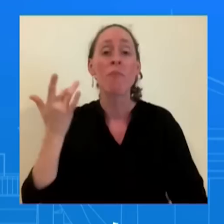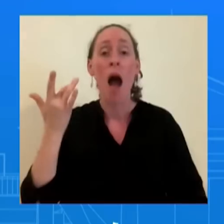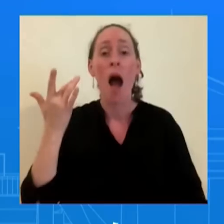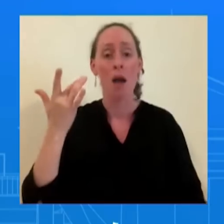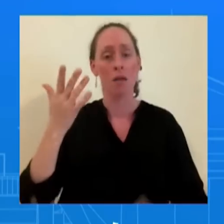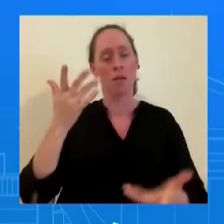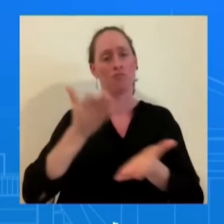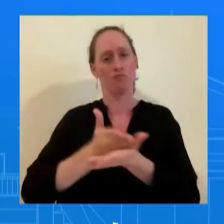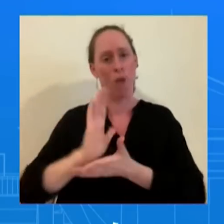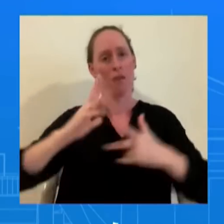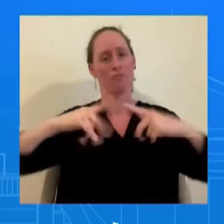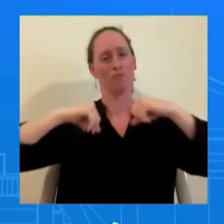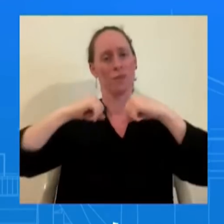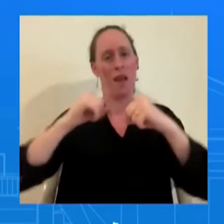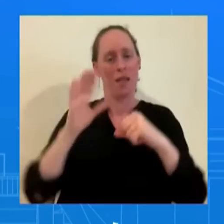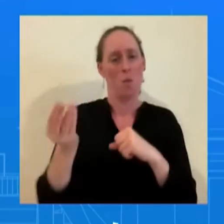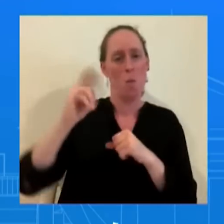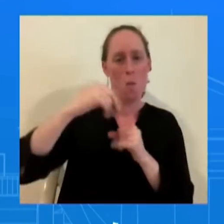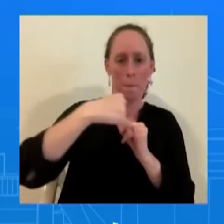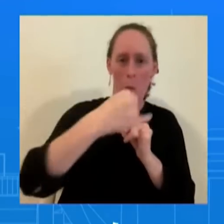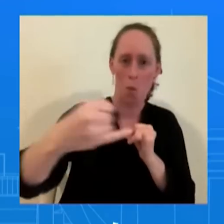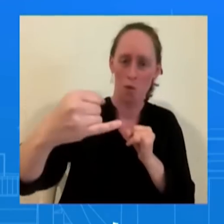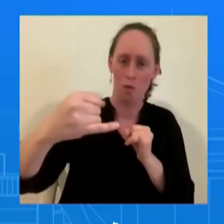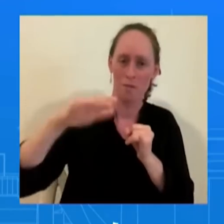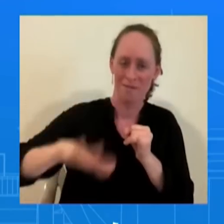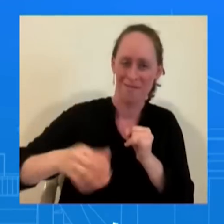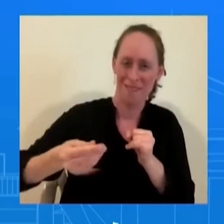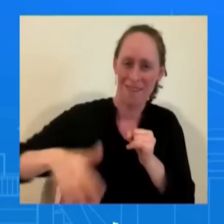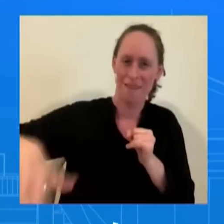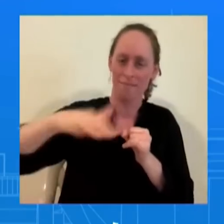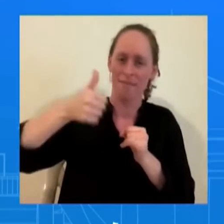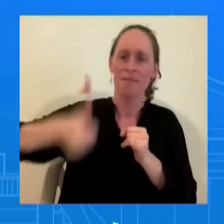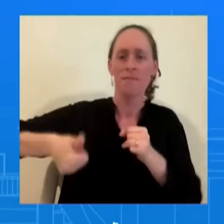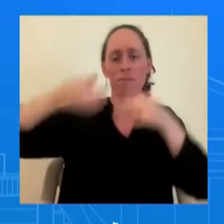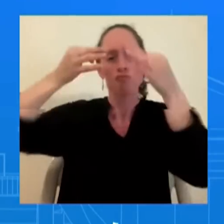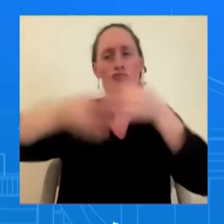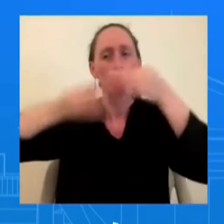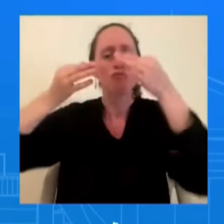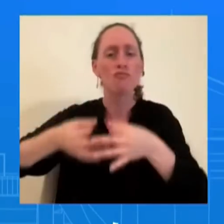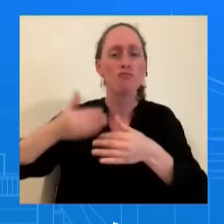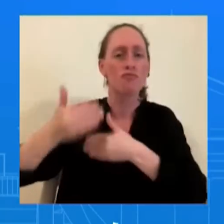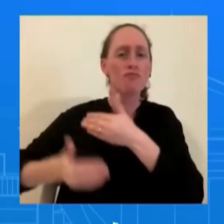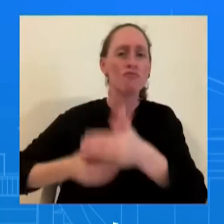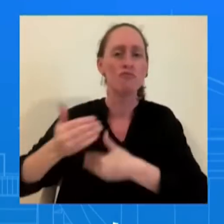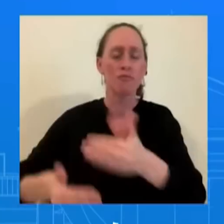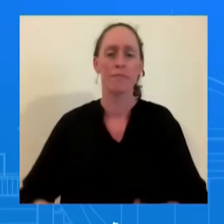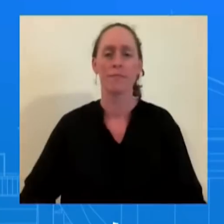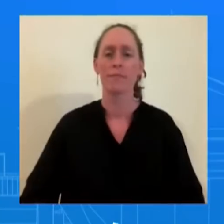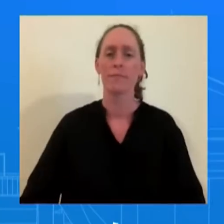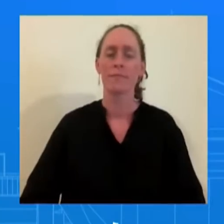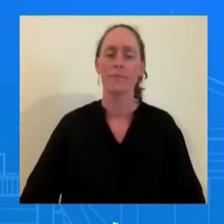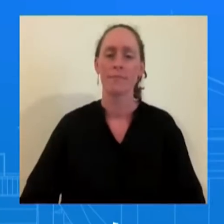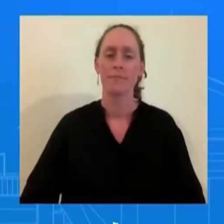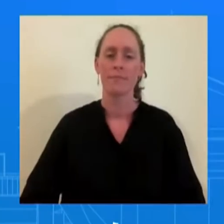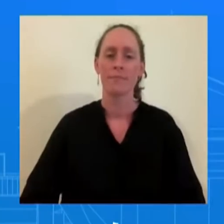the the key emerging economies who will be here. He will also want to talk about a lot of things beyond Ukraine, including